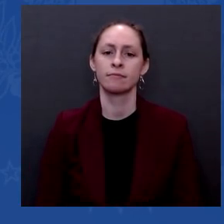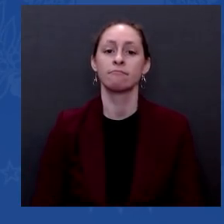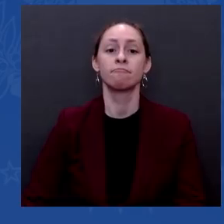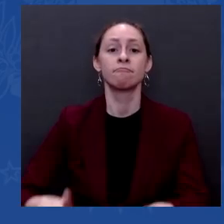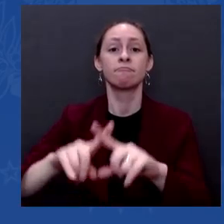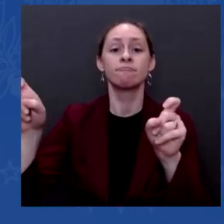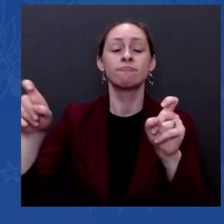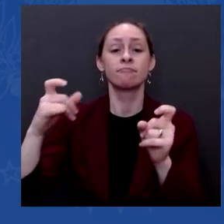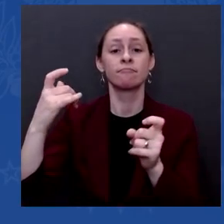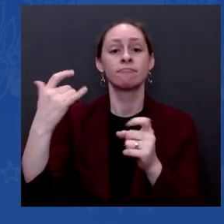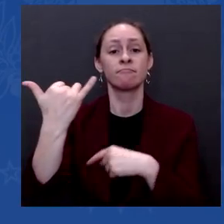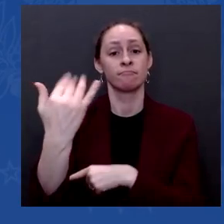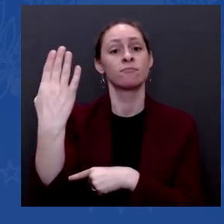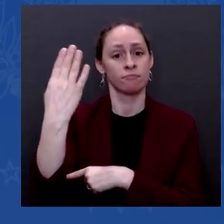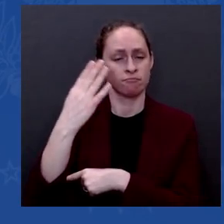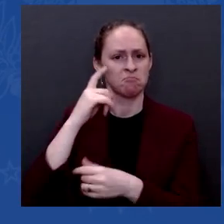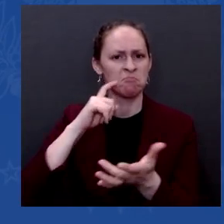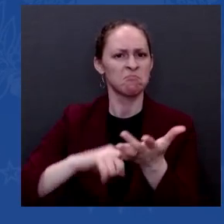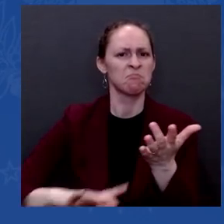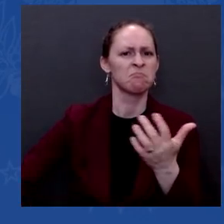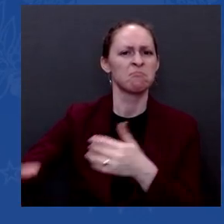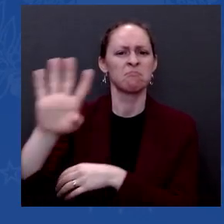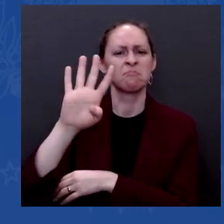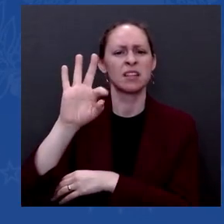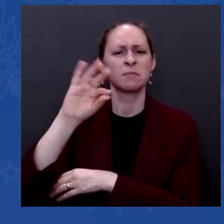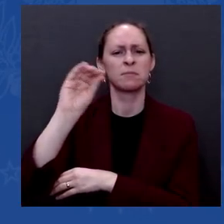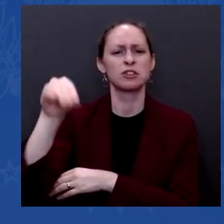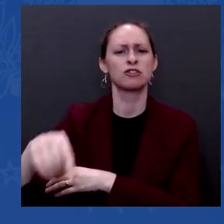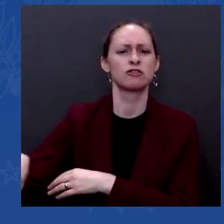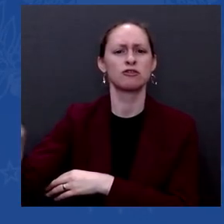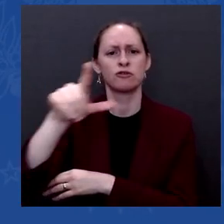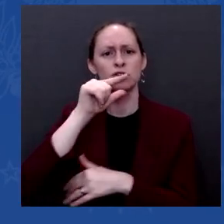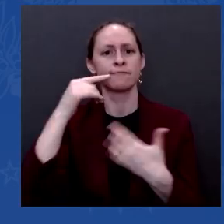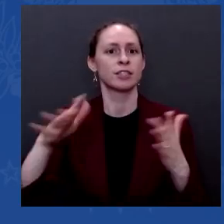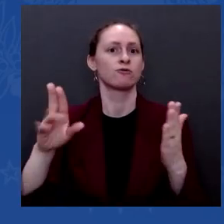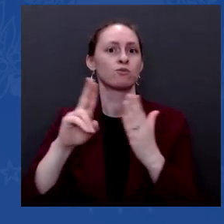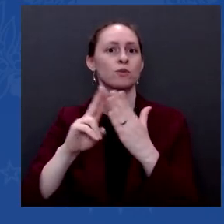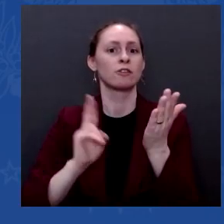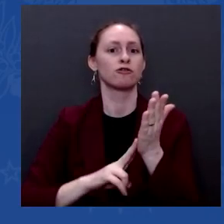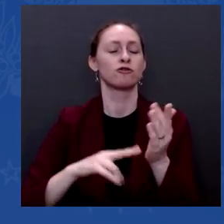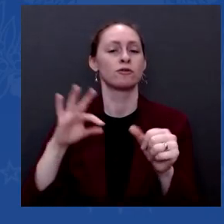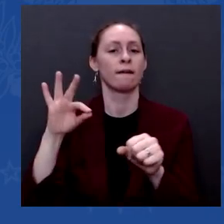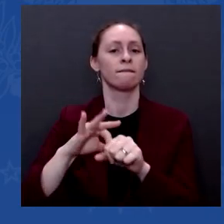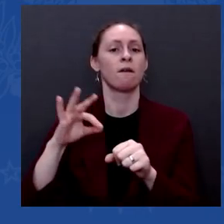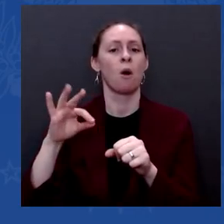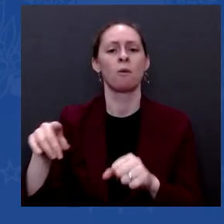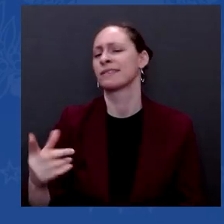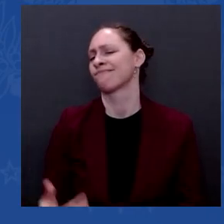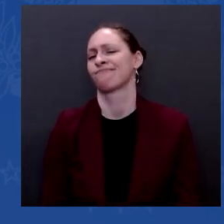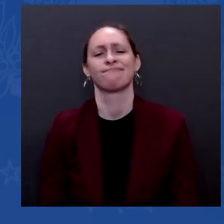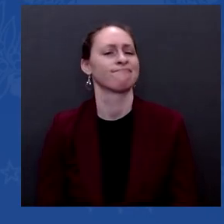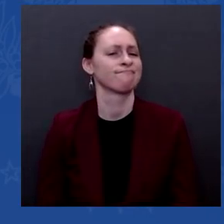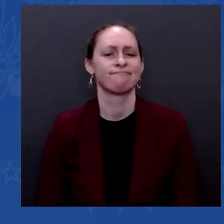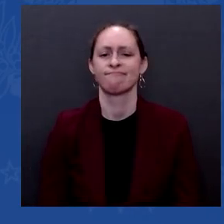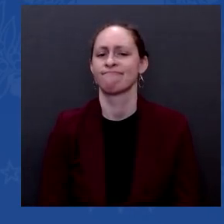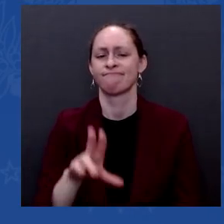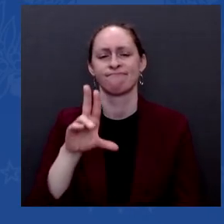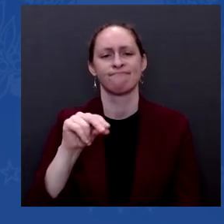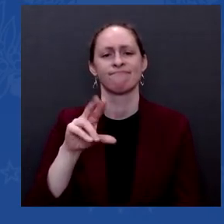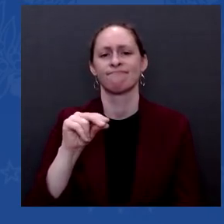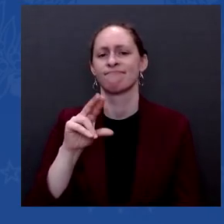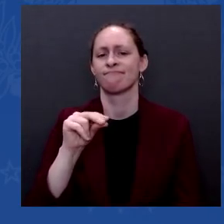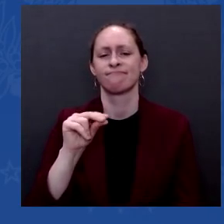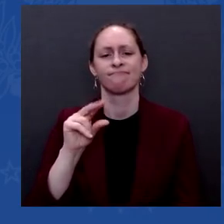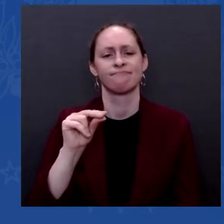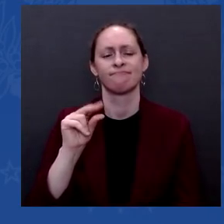voters disagreeing with the statement, Joe Biden is mentally fit. Not